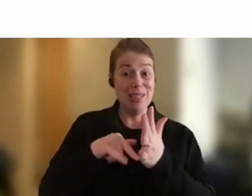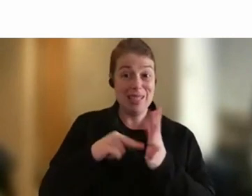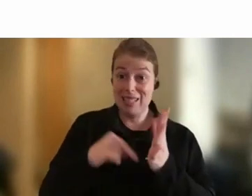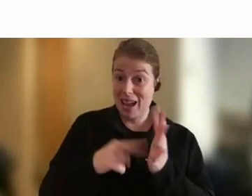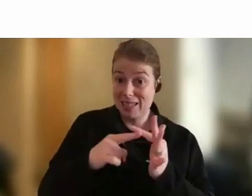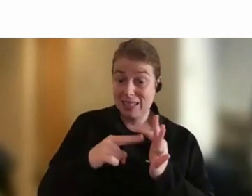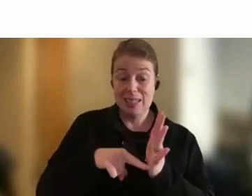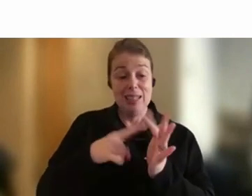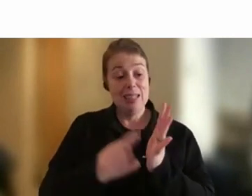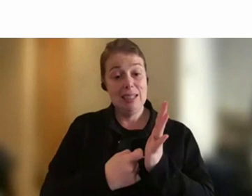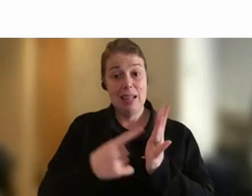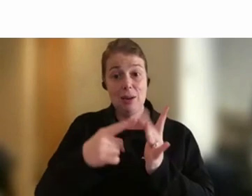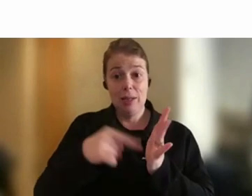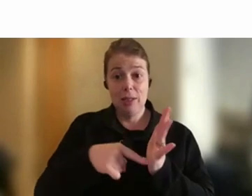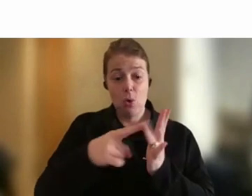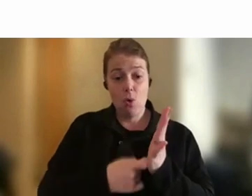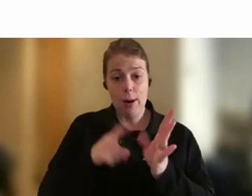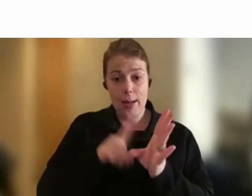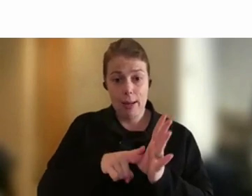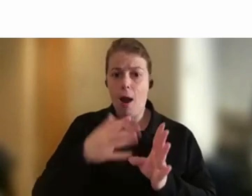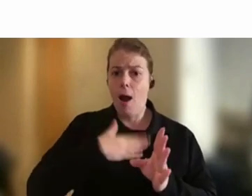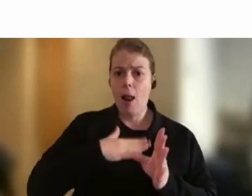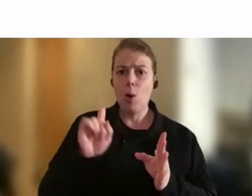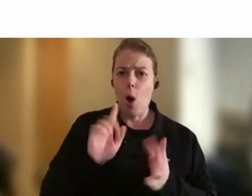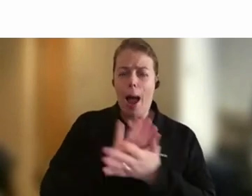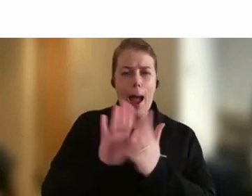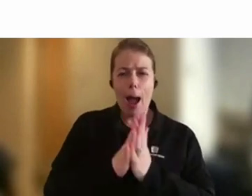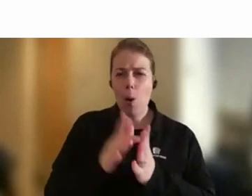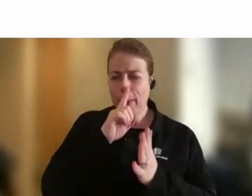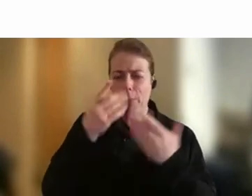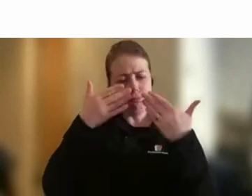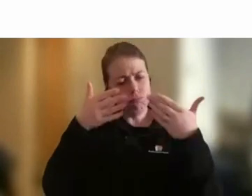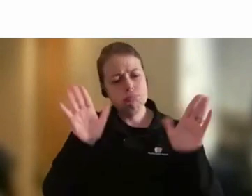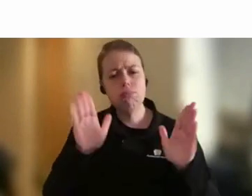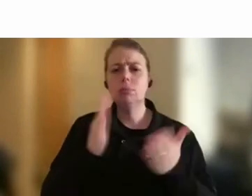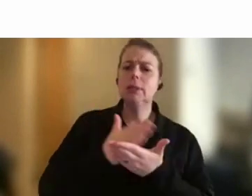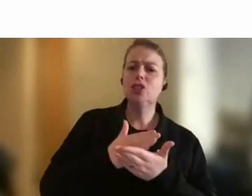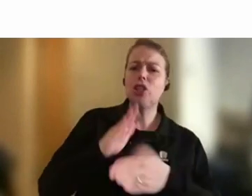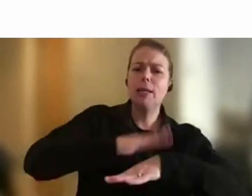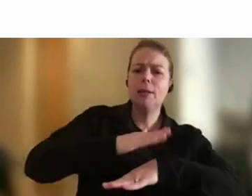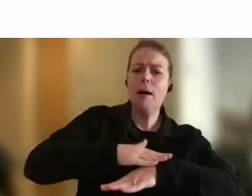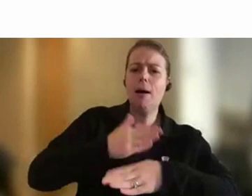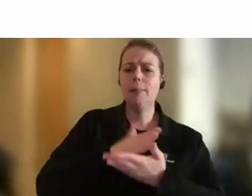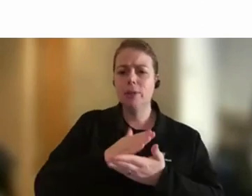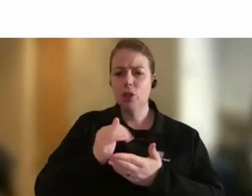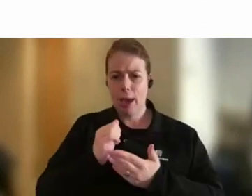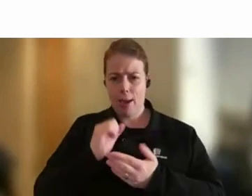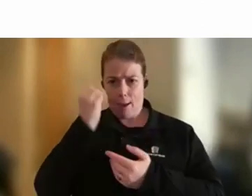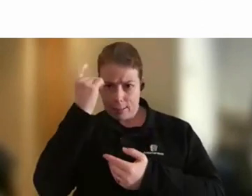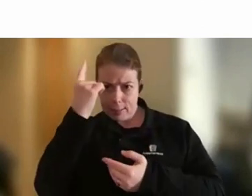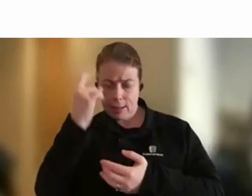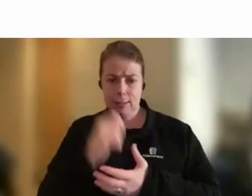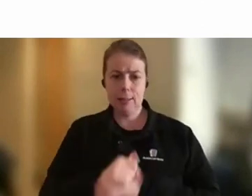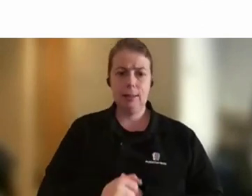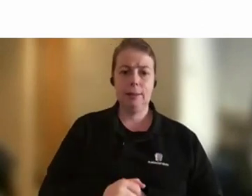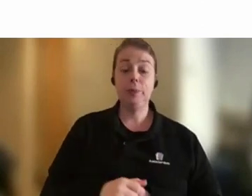and Commonwealth public services, how open people are with their time to share their work, to share their understanding. And the other area I'd really encourage people